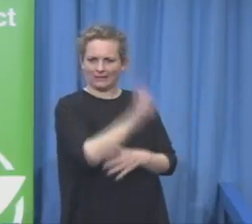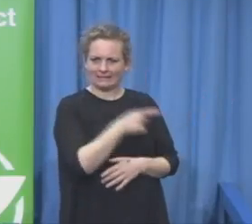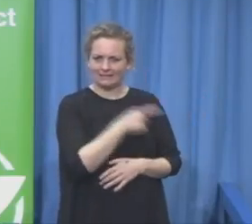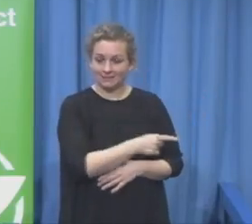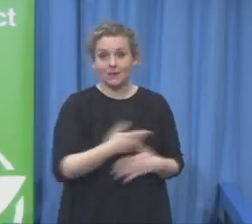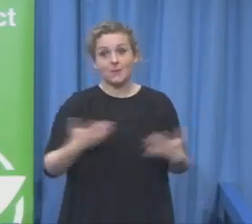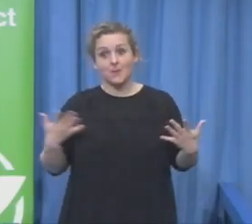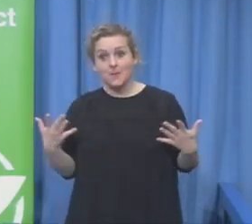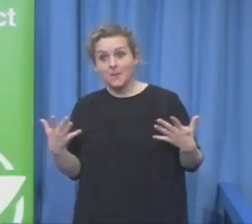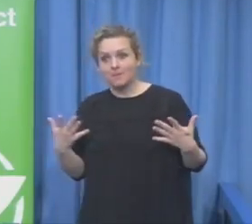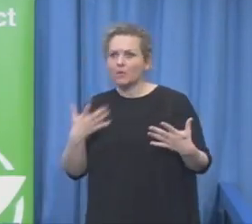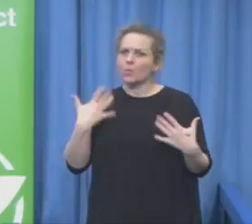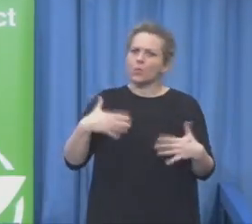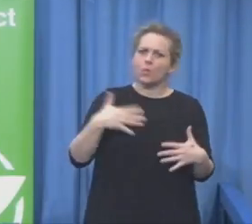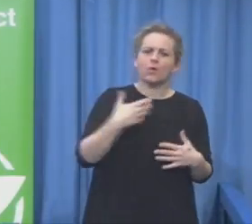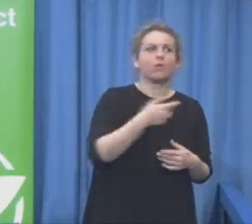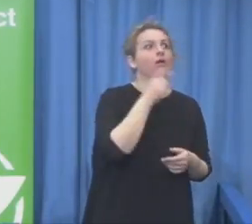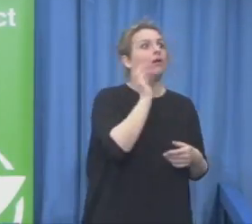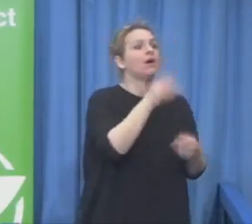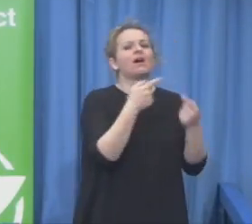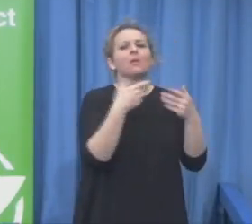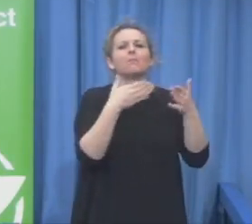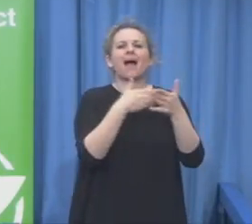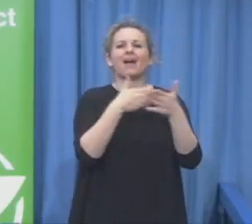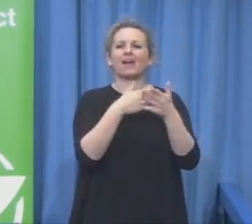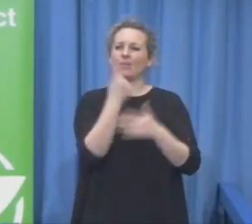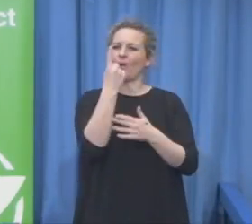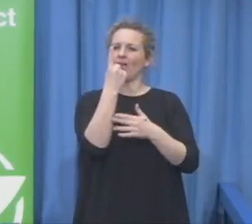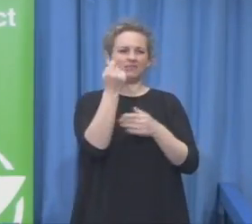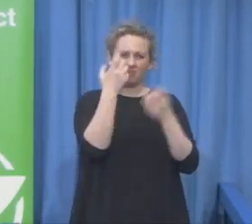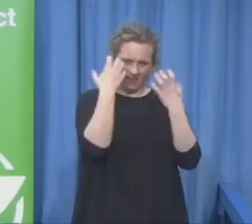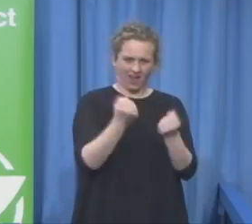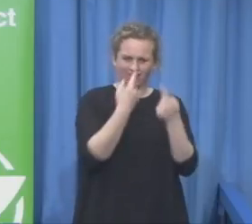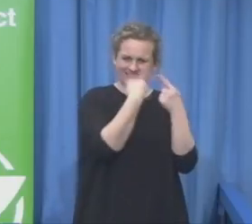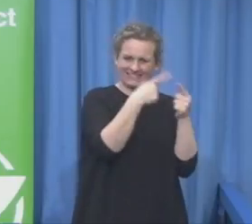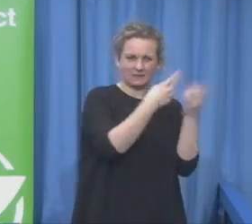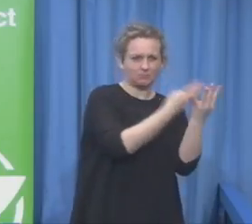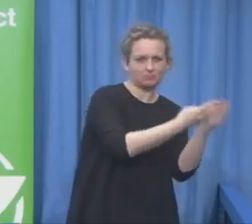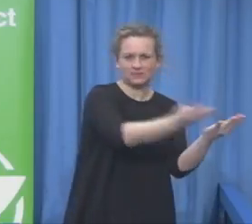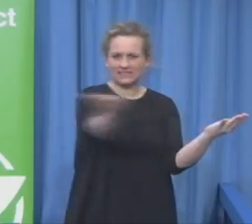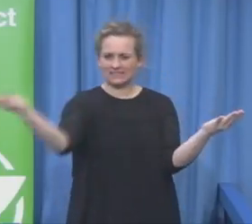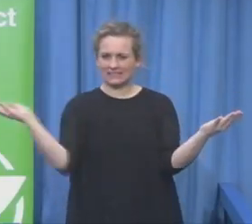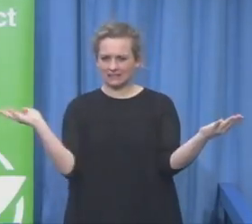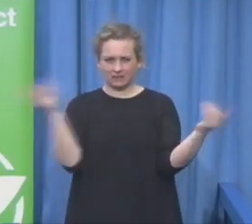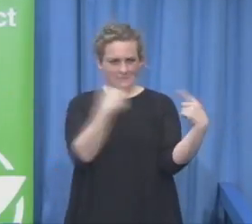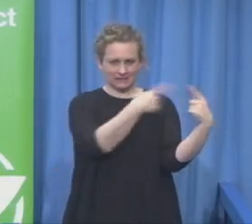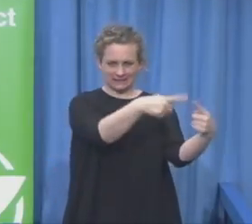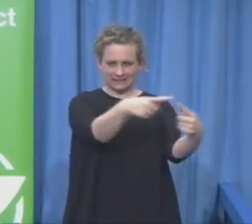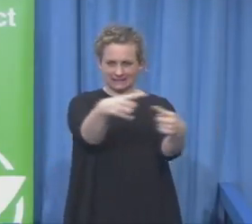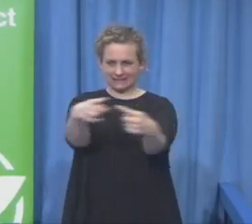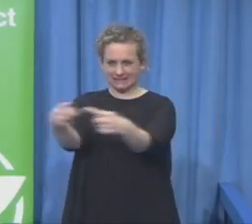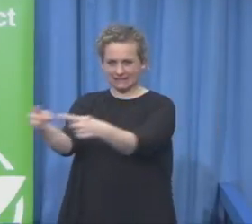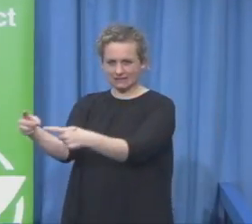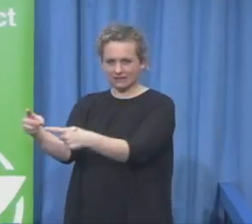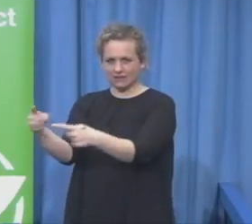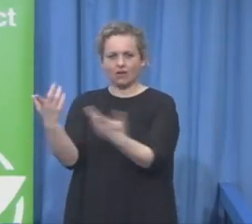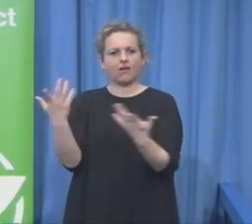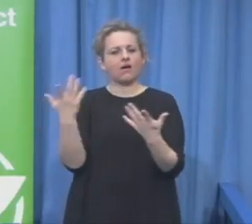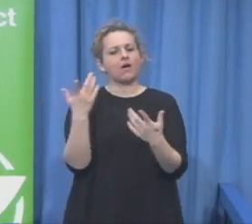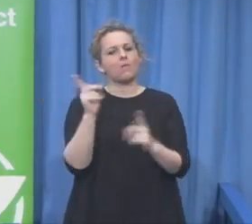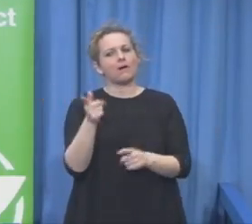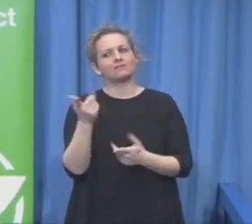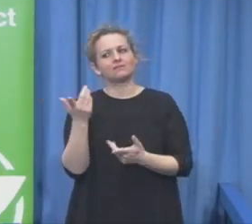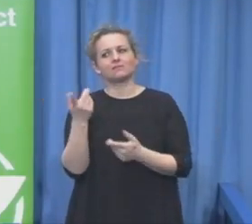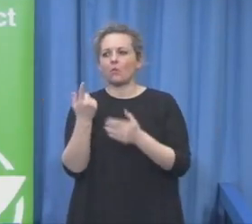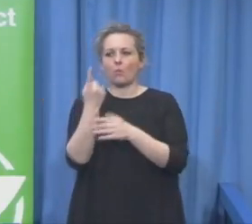So what I see is a huge lack of education for people with learning difficulties. So